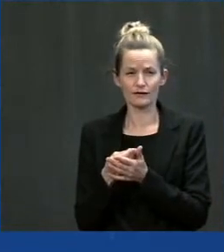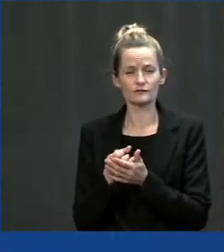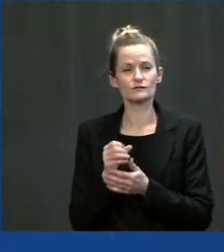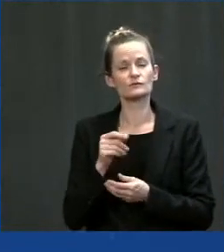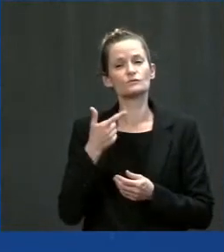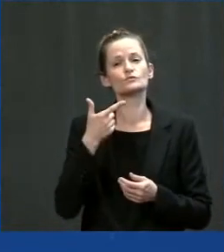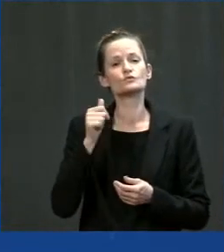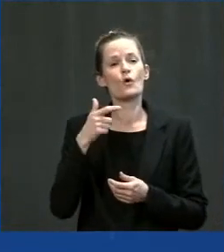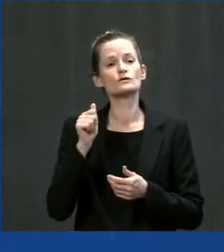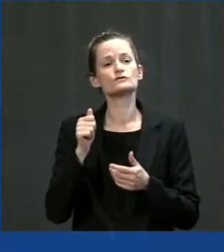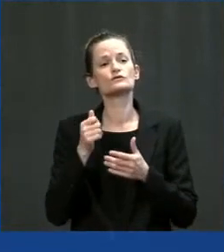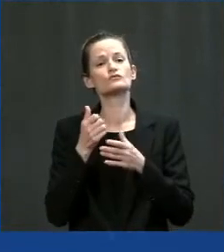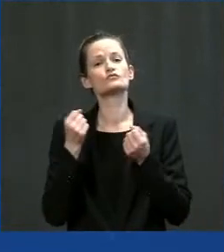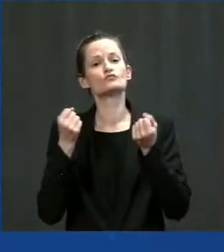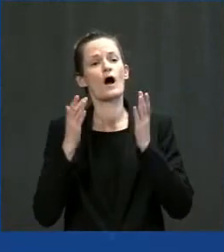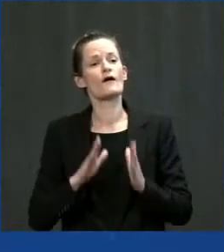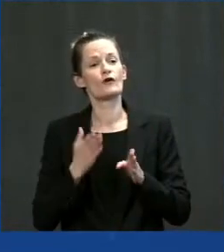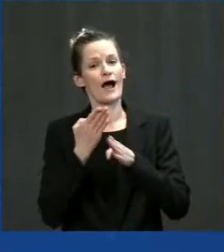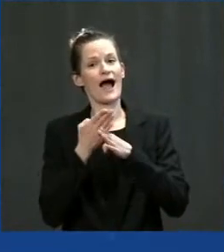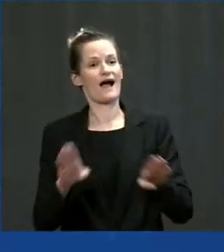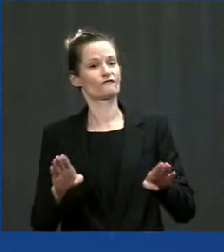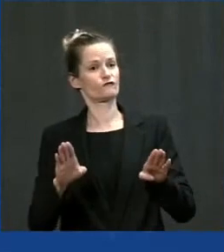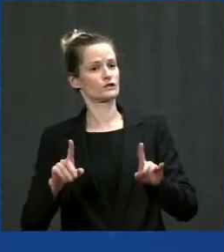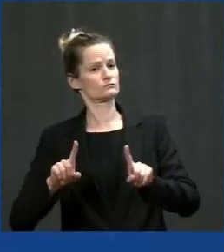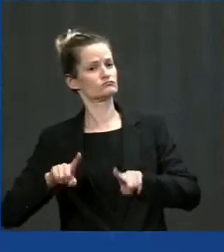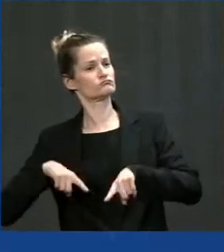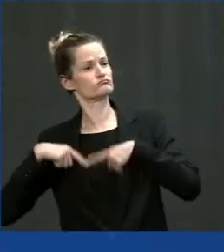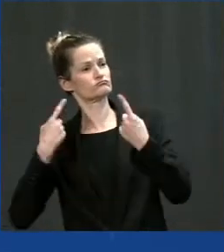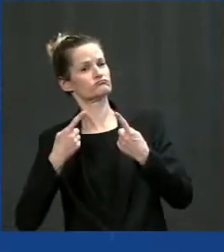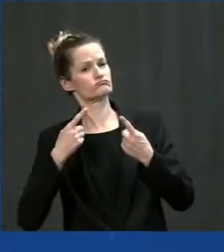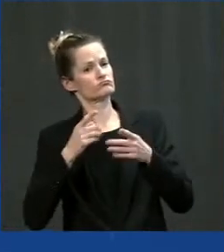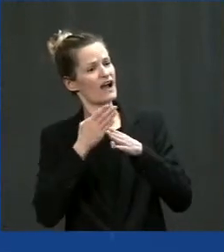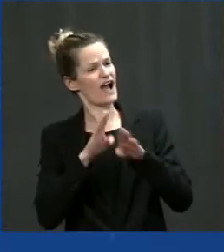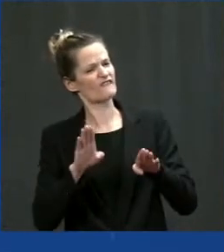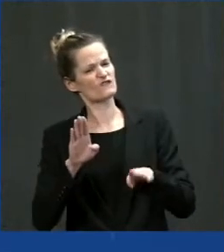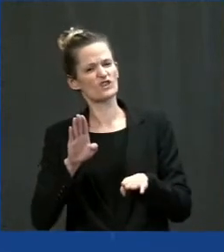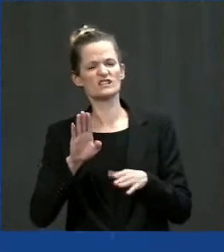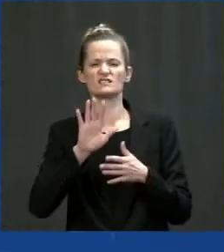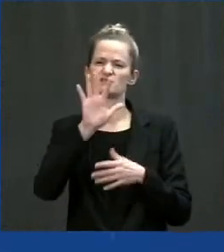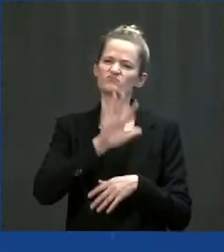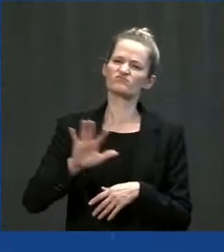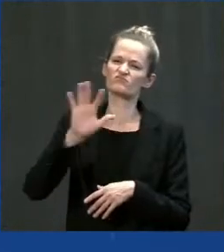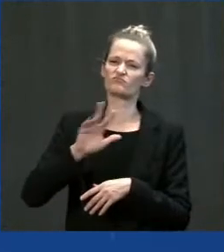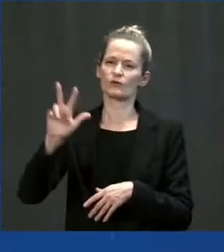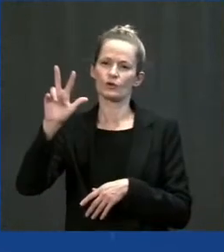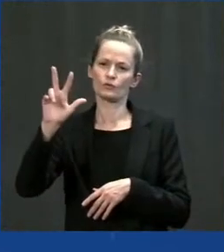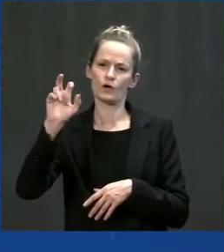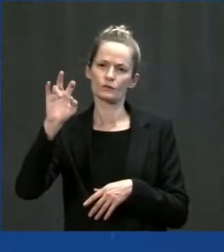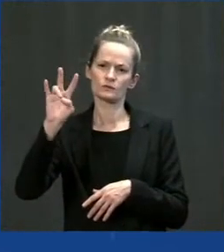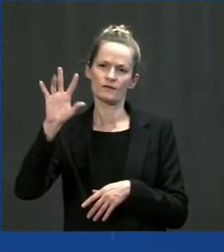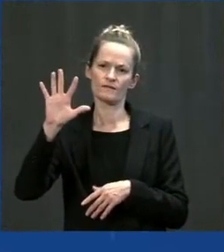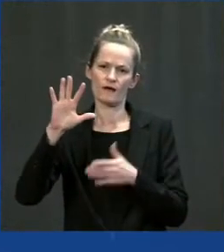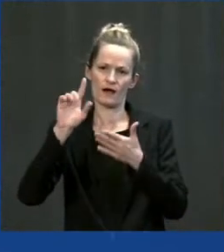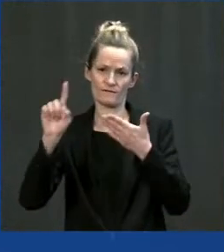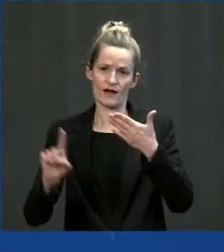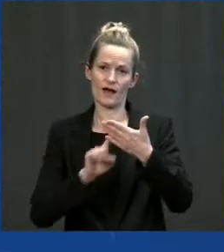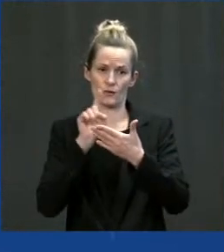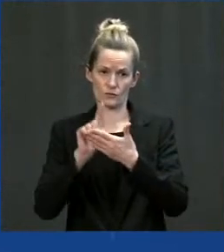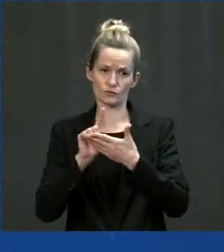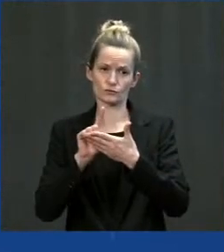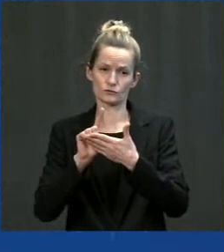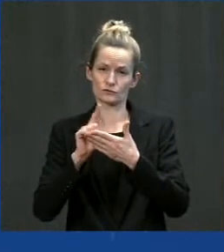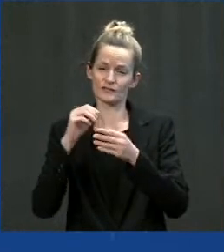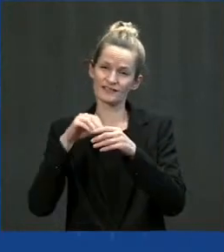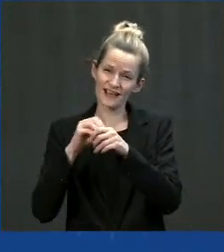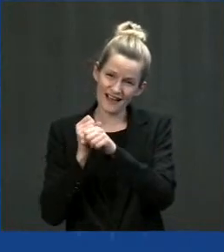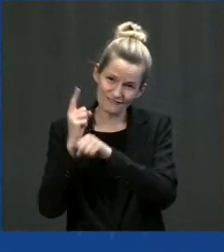spends $375 a year in costs due to driving on roads that need to be repaired. You have a circumstance